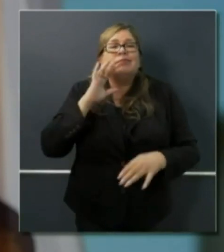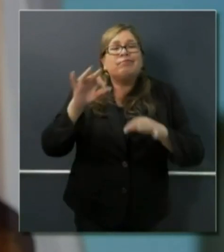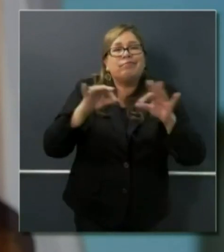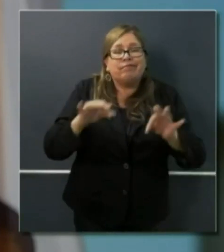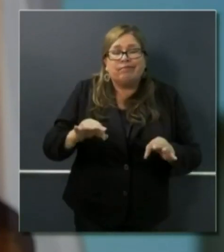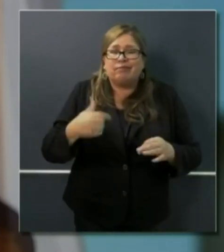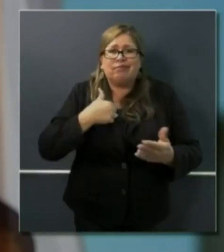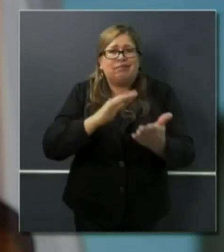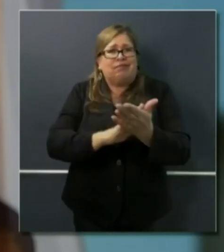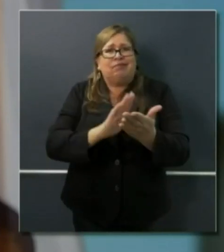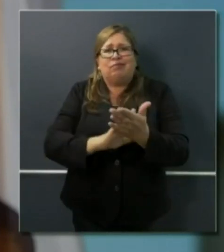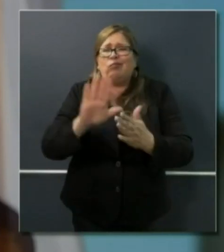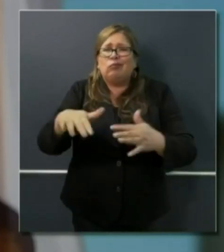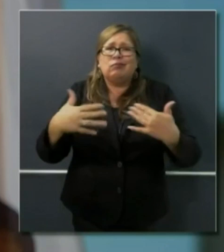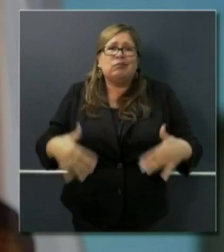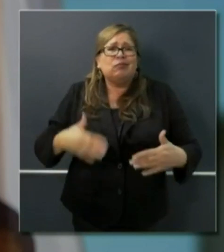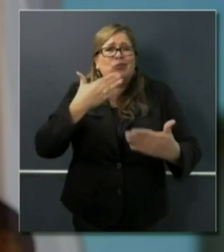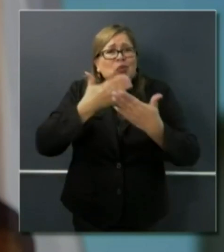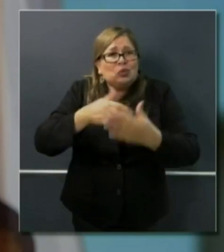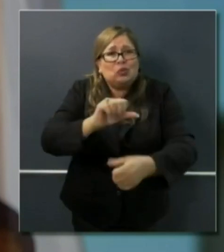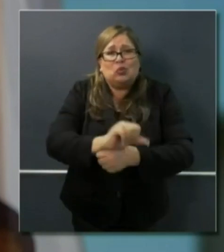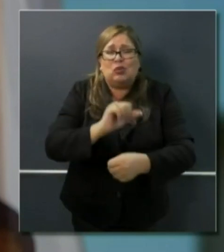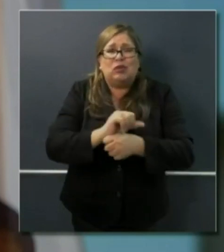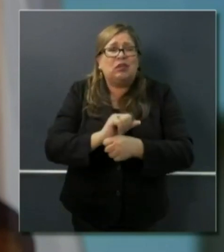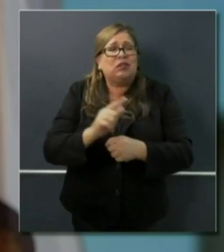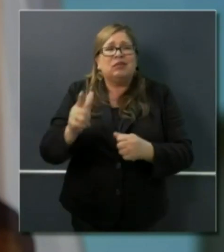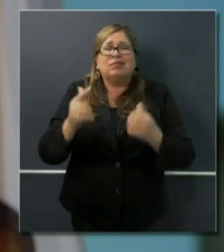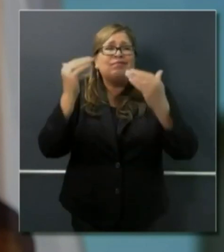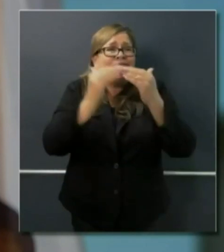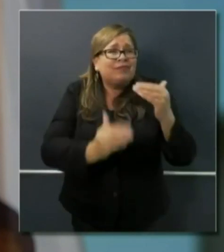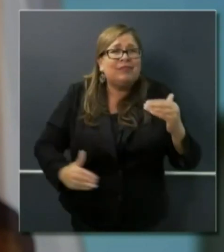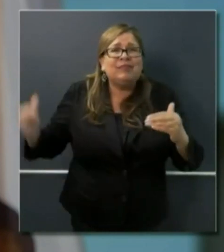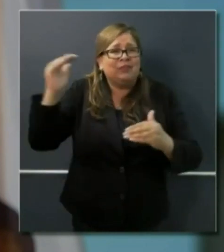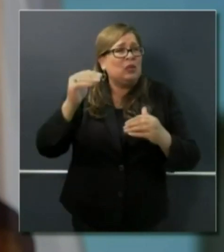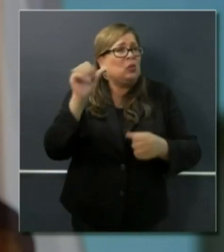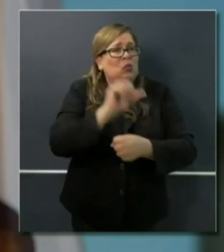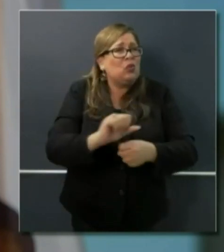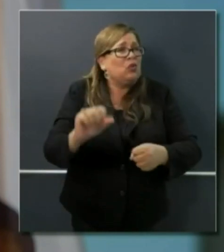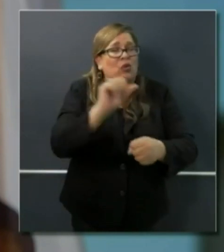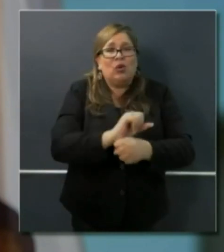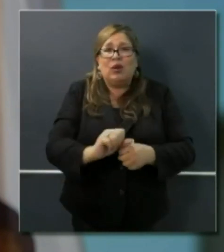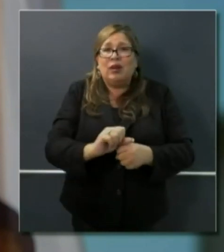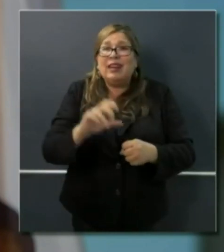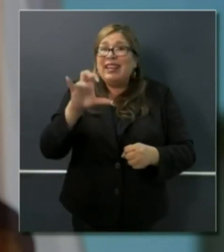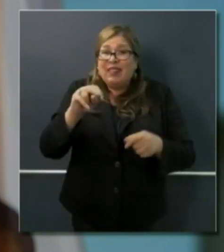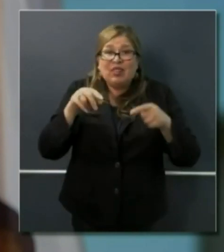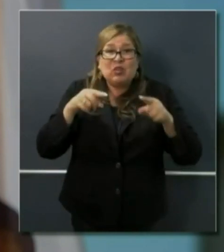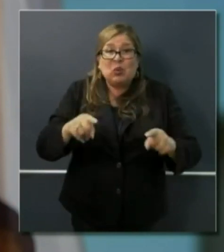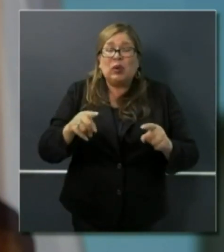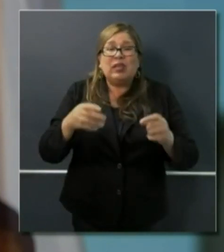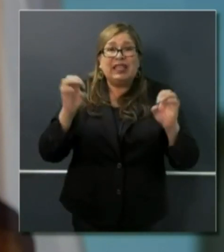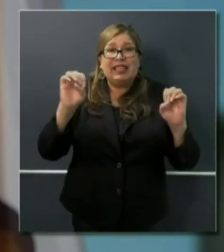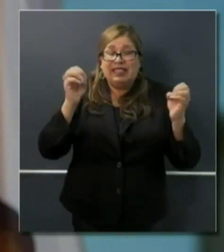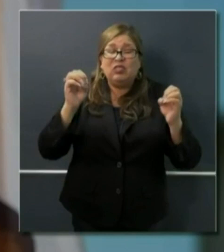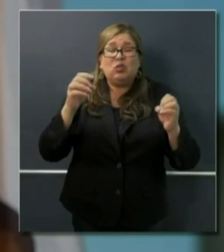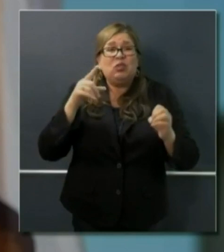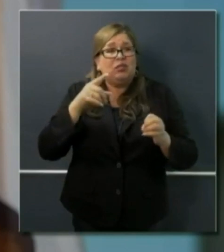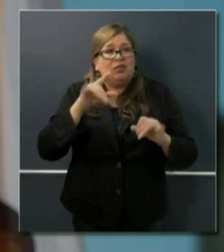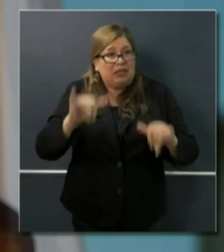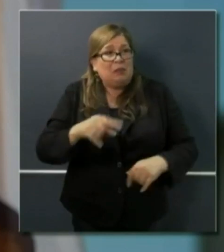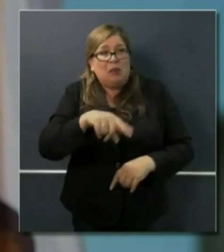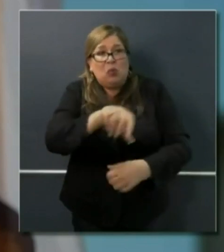that went and did above and beyond work just on Easter as a proof point and specific example. We